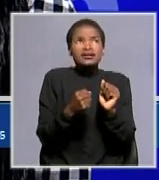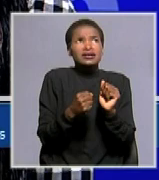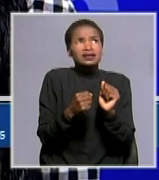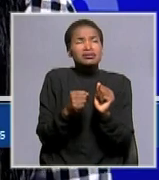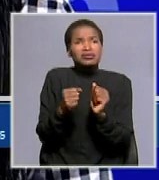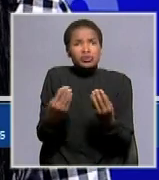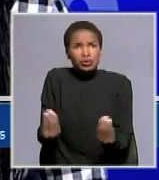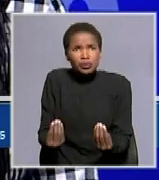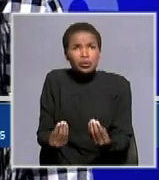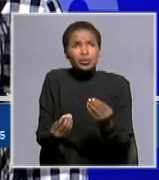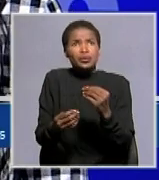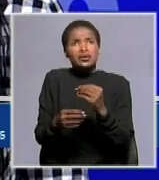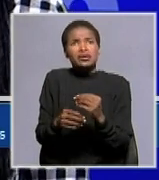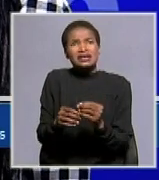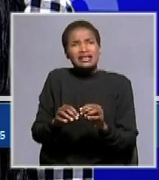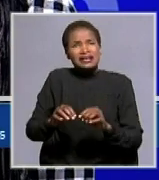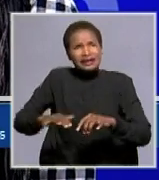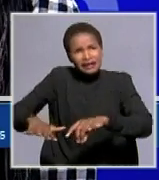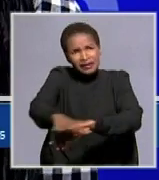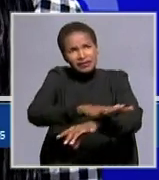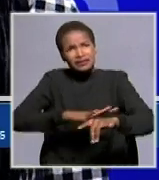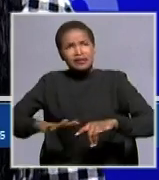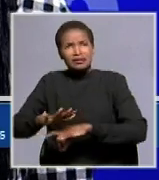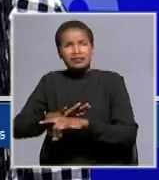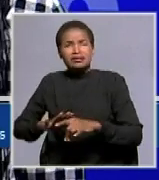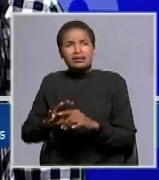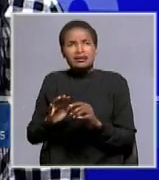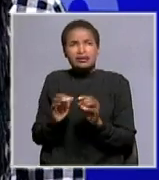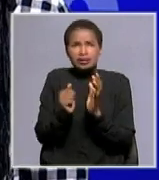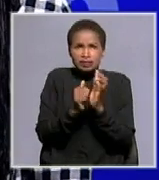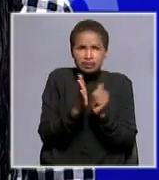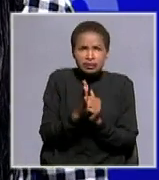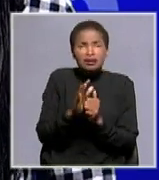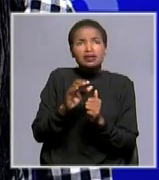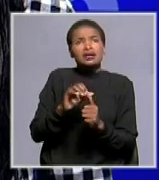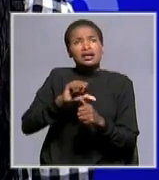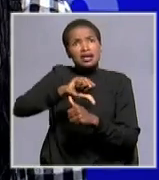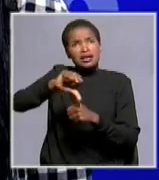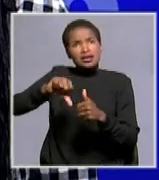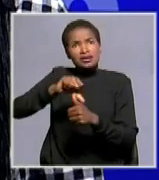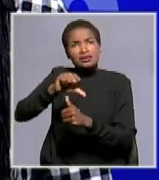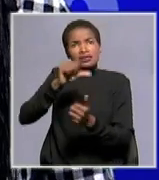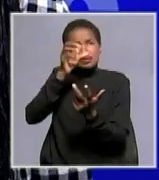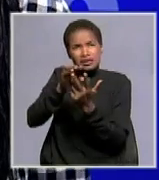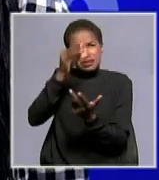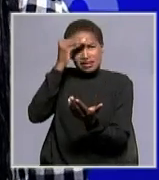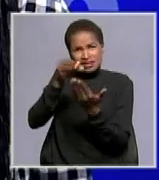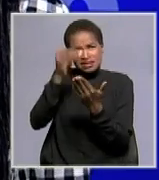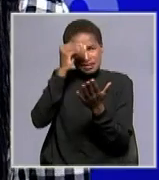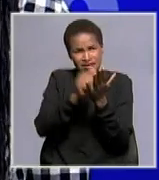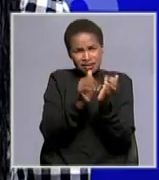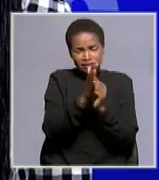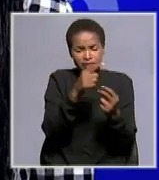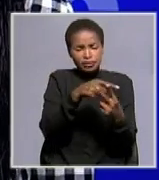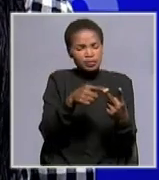environmental modules and social studies which do not totally cover the solid